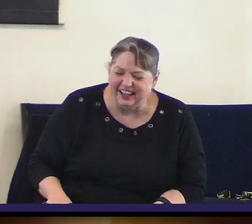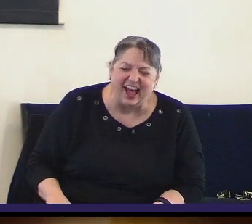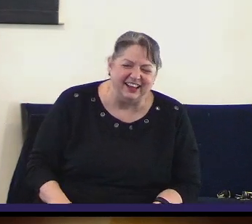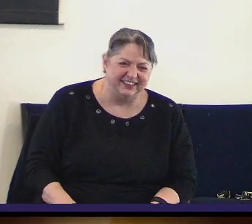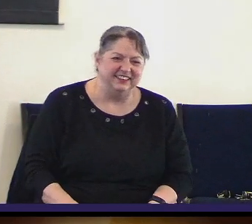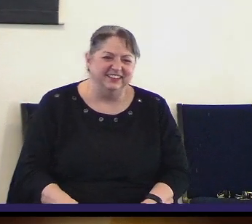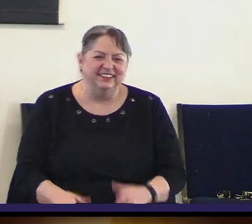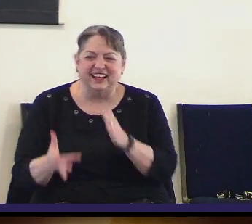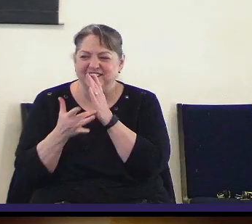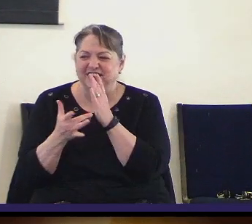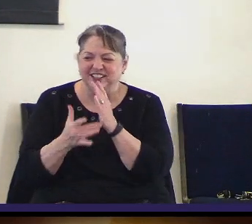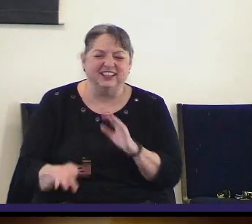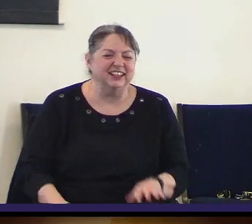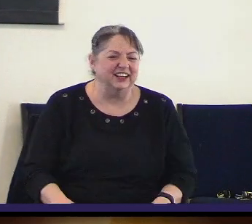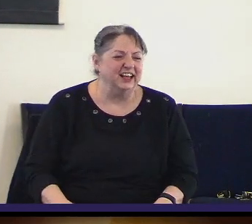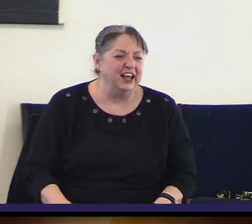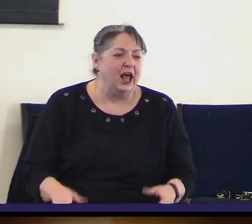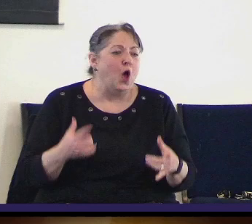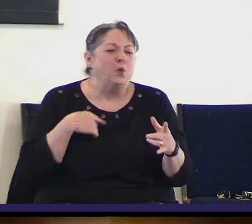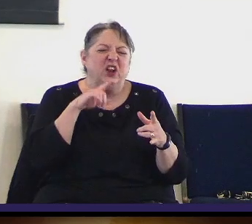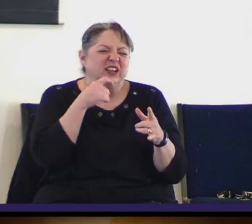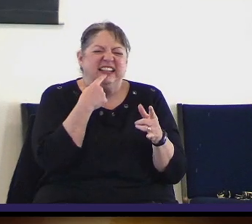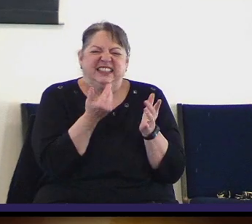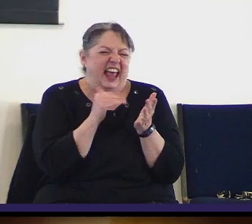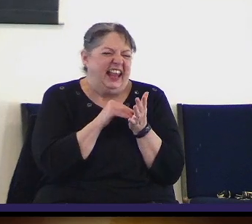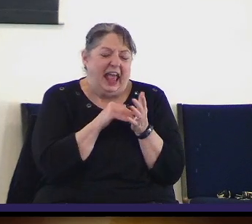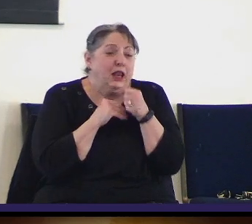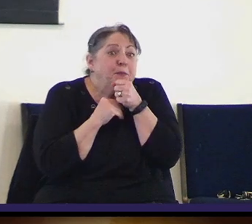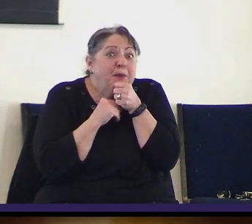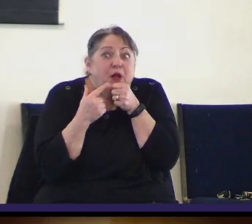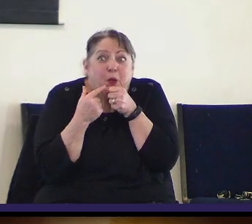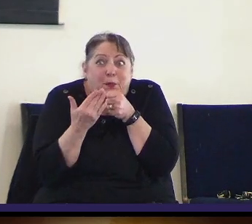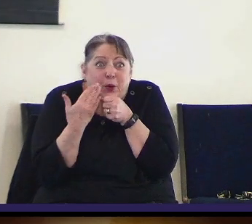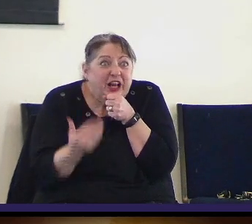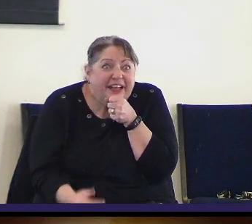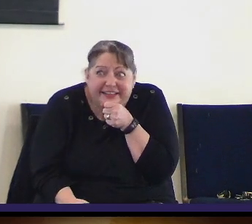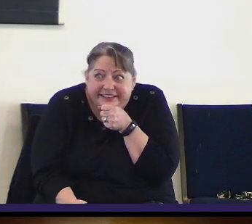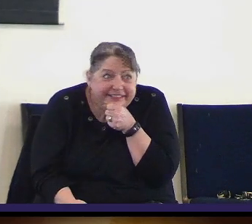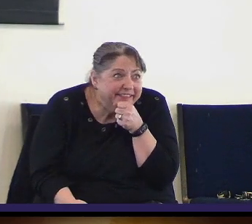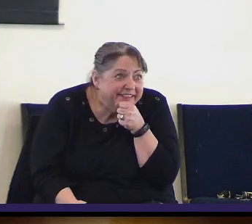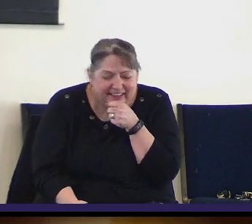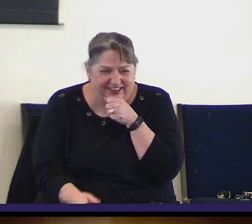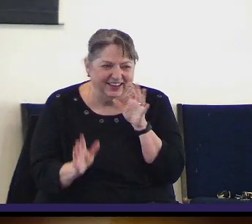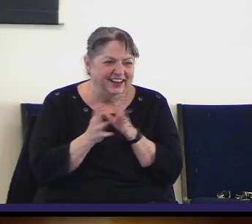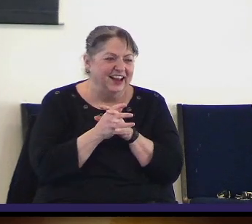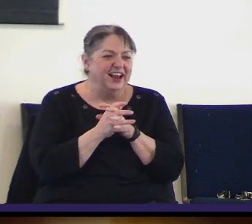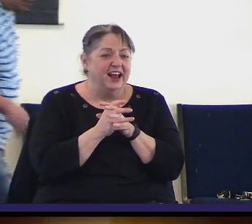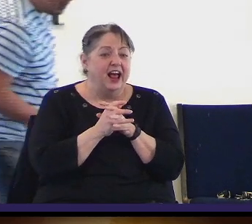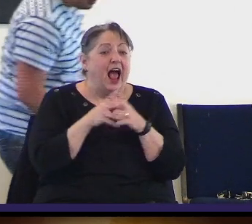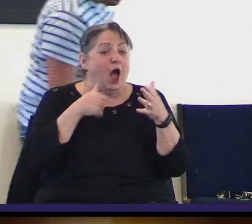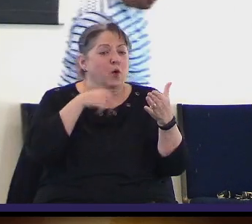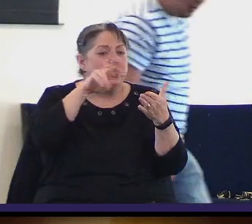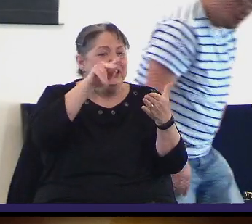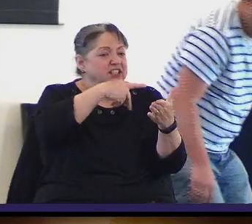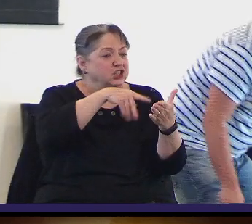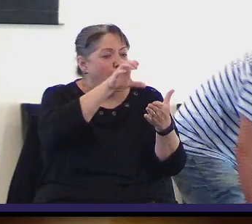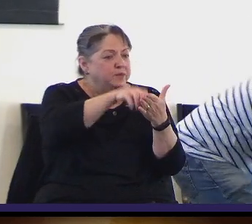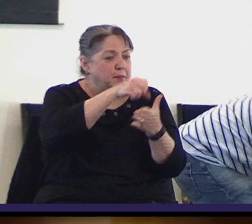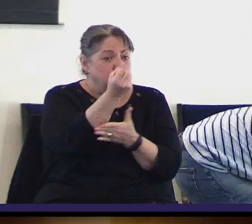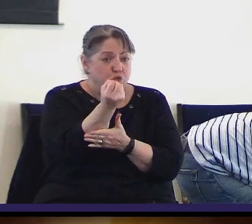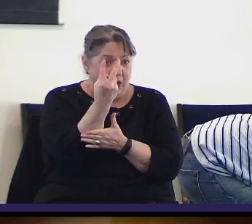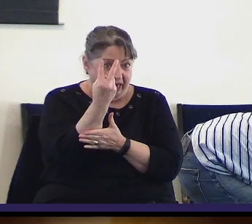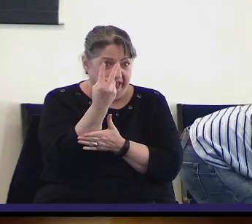Okay. Well, we don't need to repeat that, but good morning. This morning, I'm going to read Psalm 12 in its entirety.